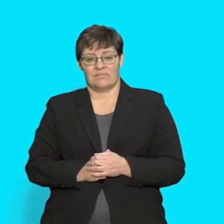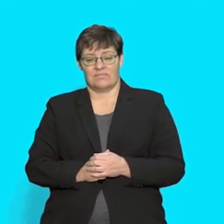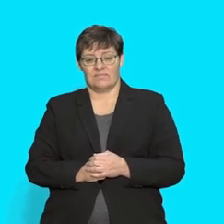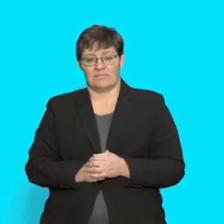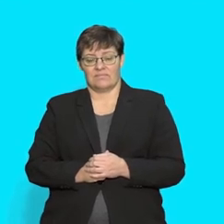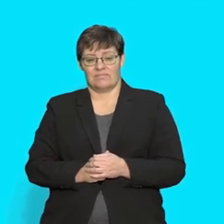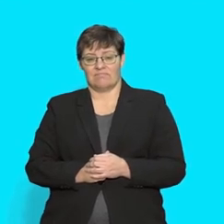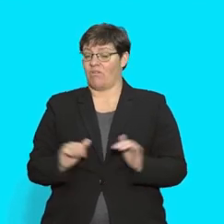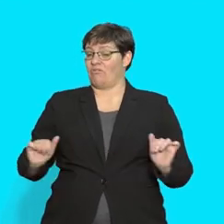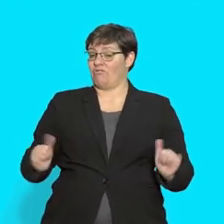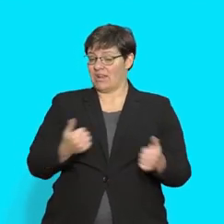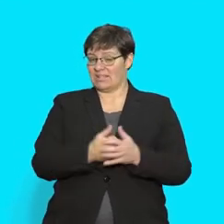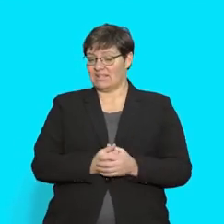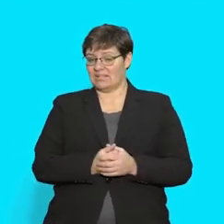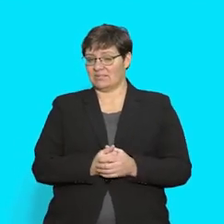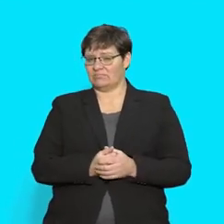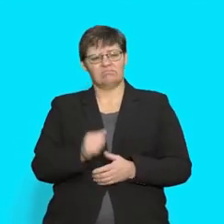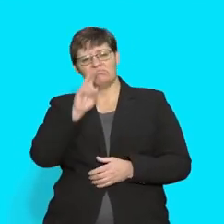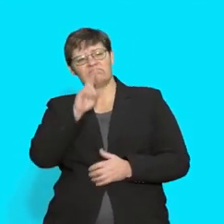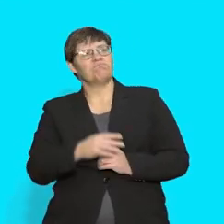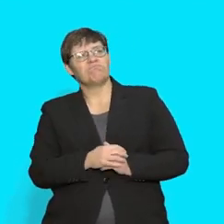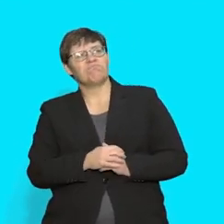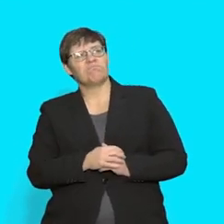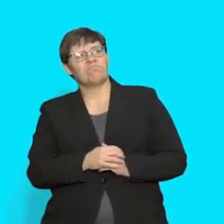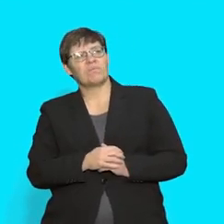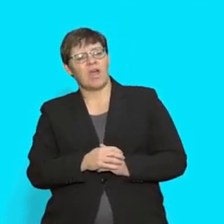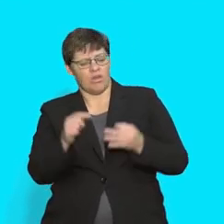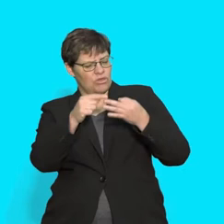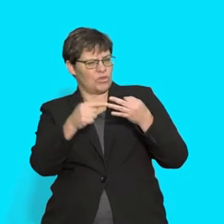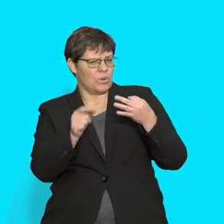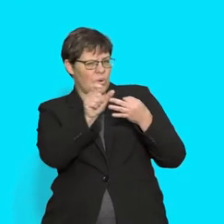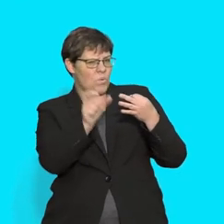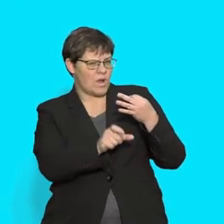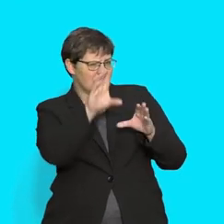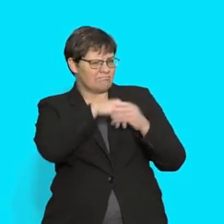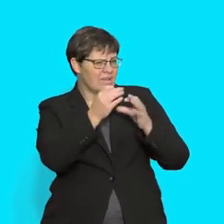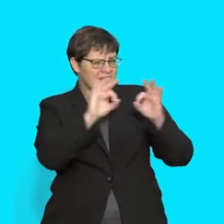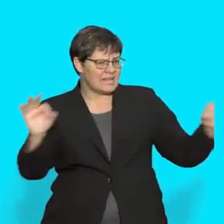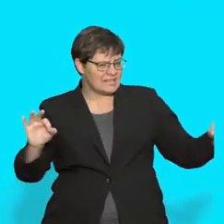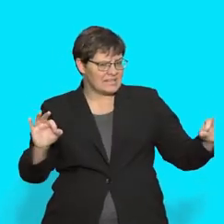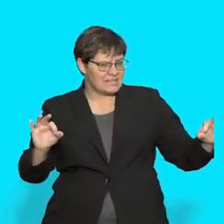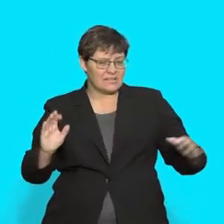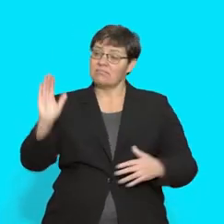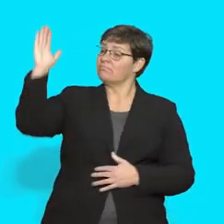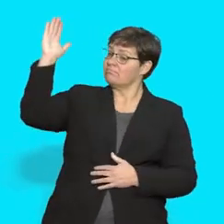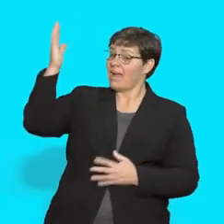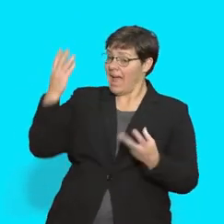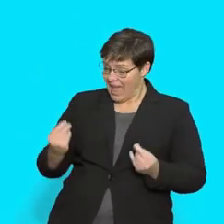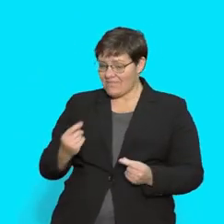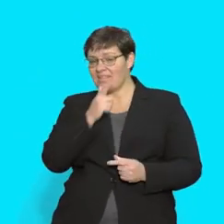Great! Can you think of a sentence that uses those three words? Put up your hand and tell your teacher.